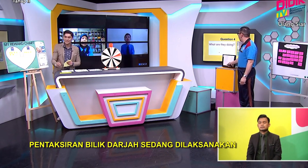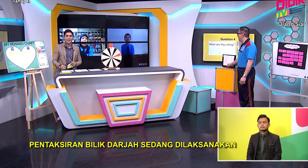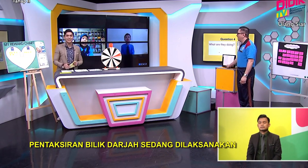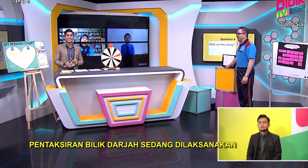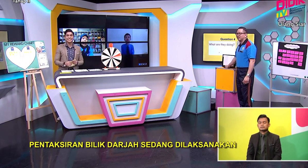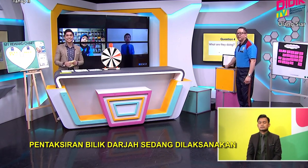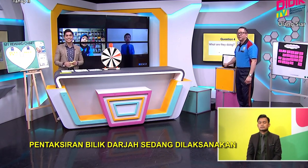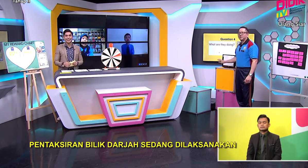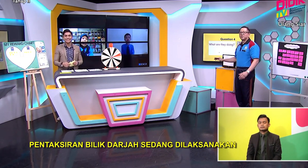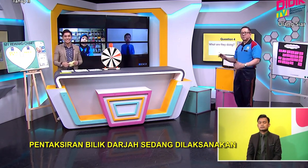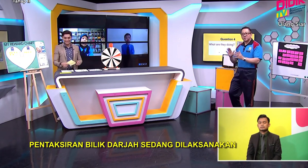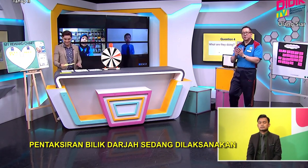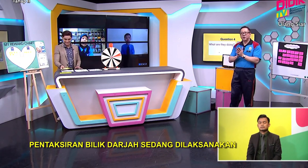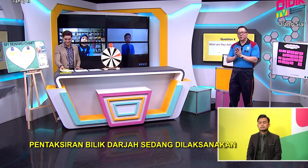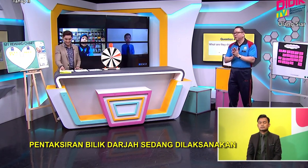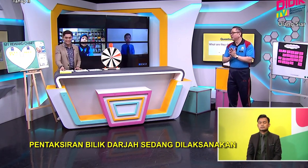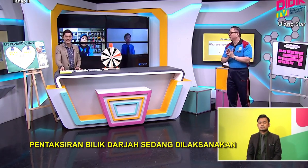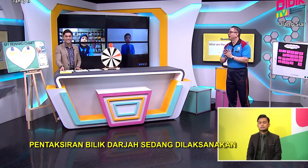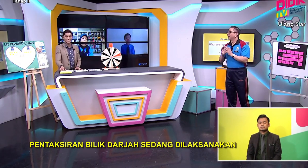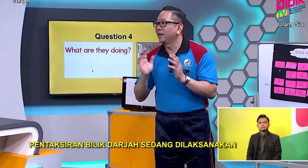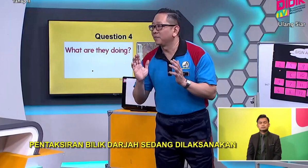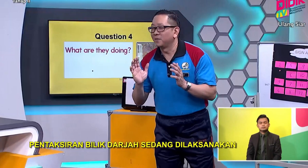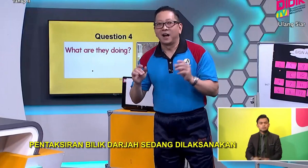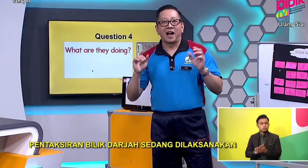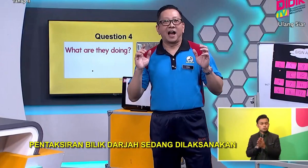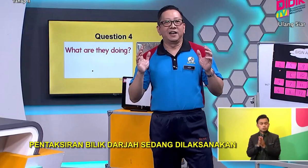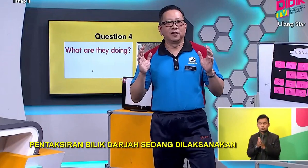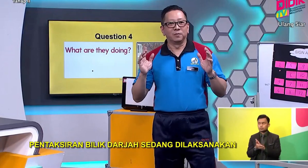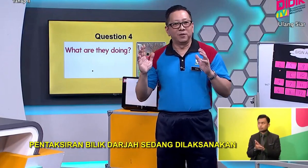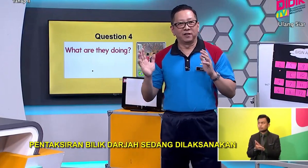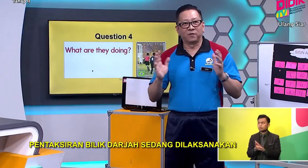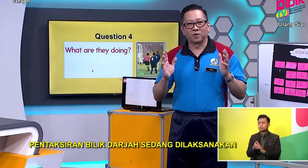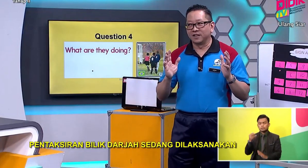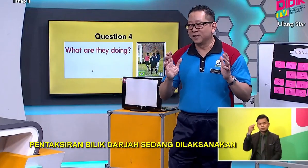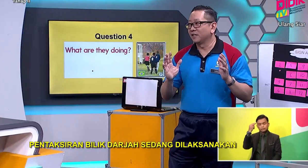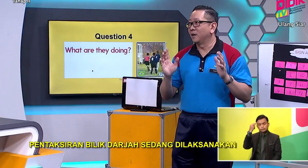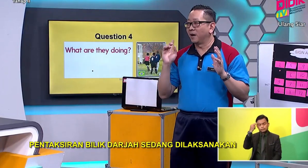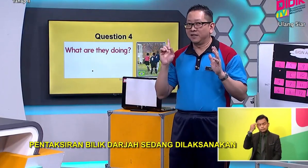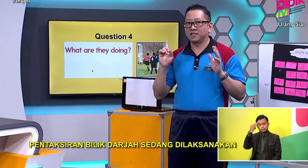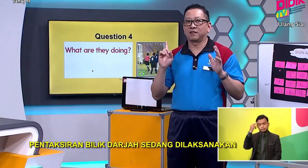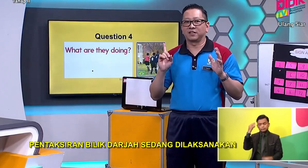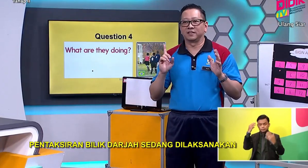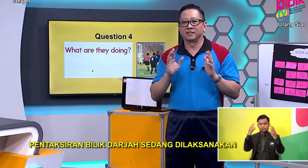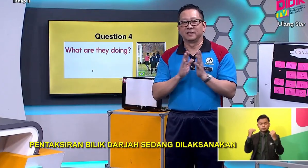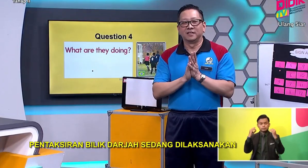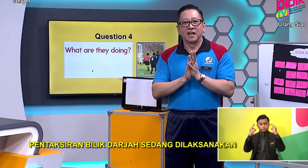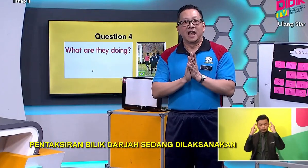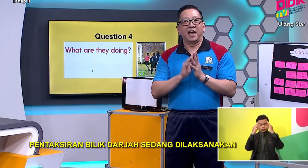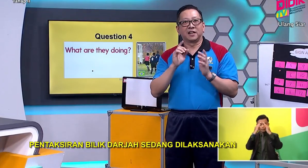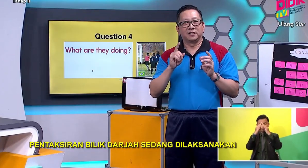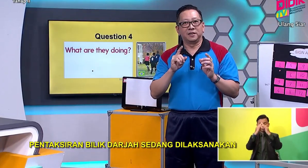Ping also has 6 stars So Anif I need to bring the focus about this structure